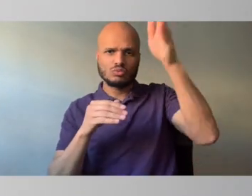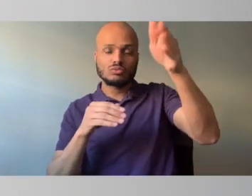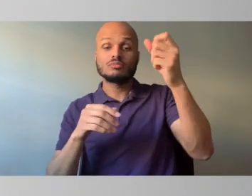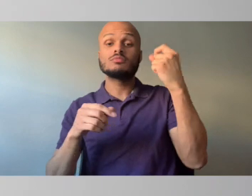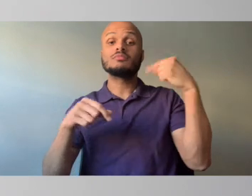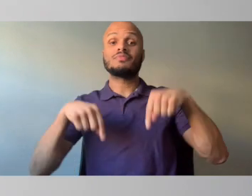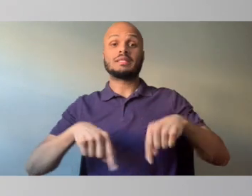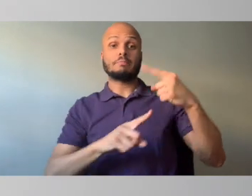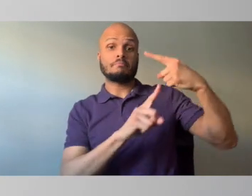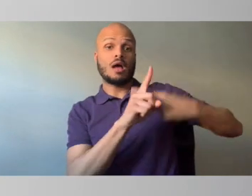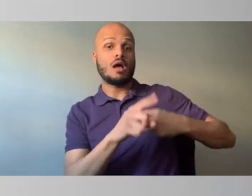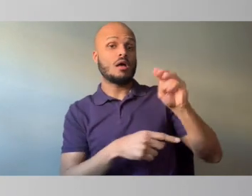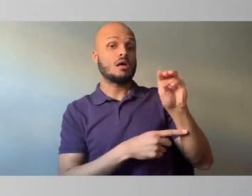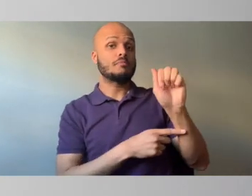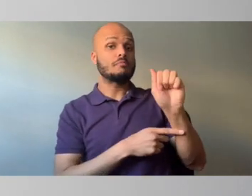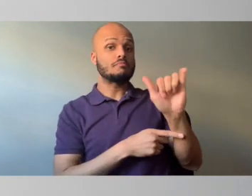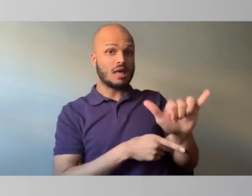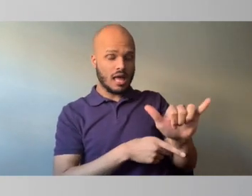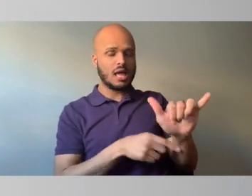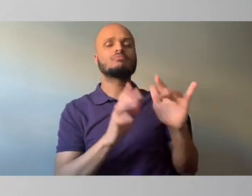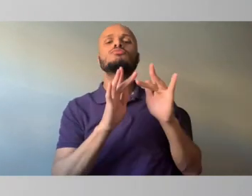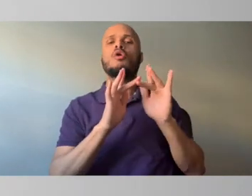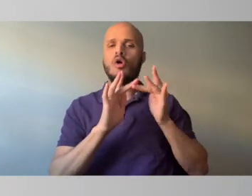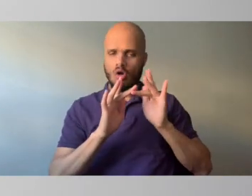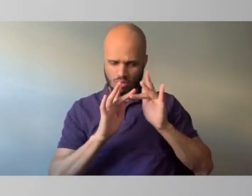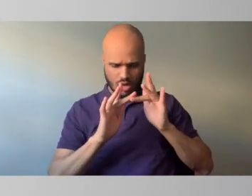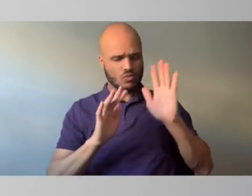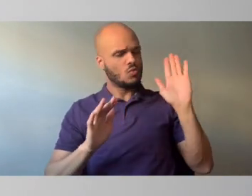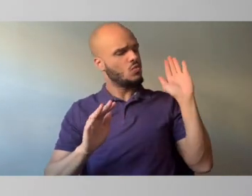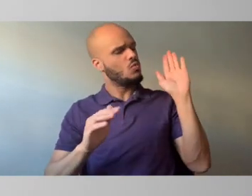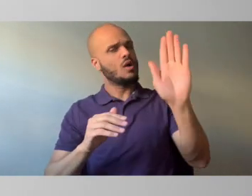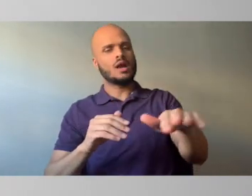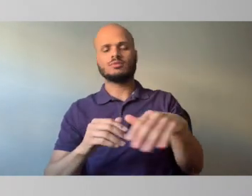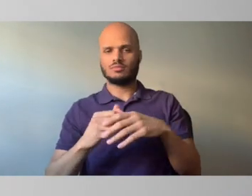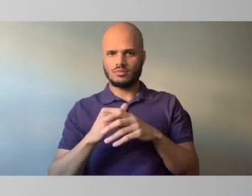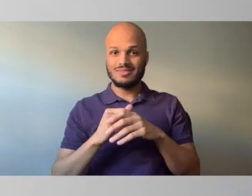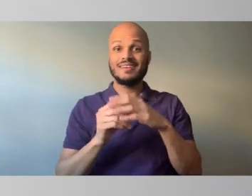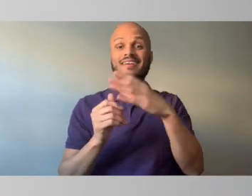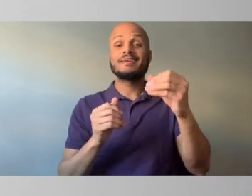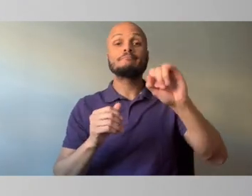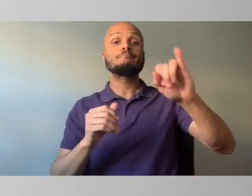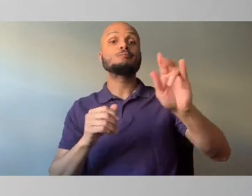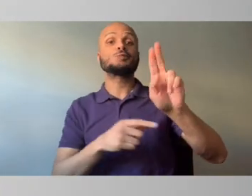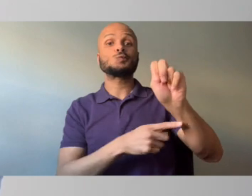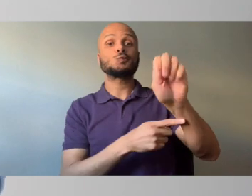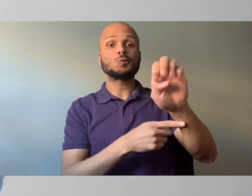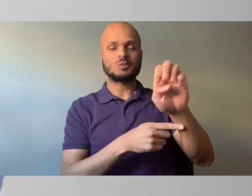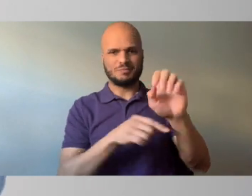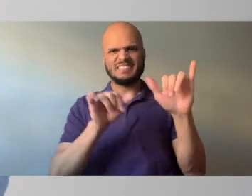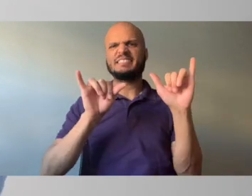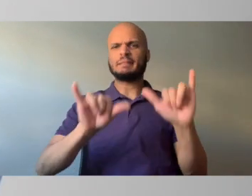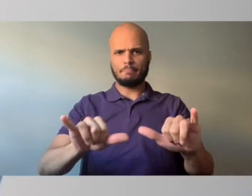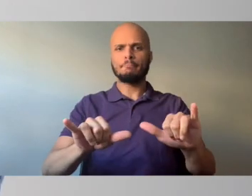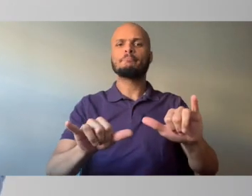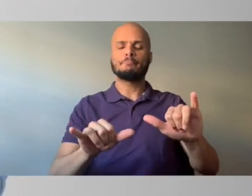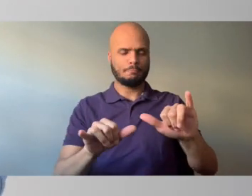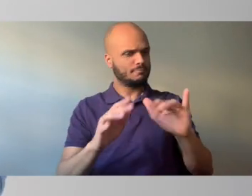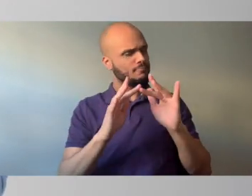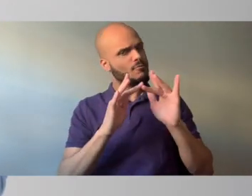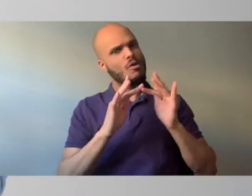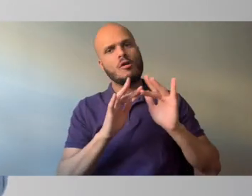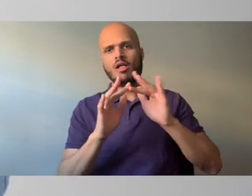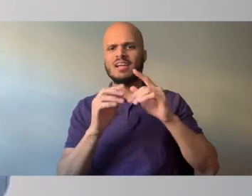will continue to have our online worshiping experiences. And in the month of June, we will do the exact same thing. We will continue to evaluate